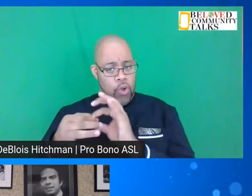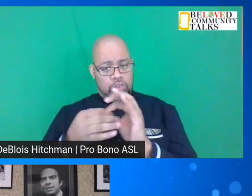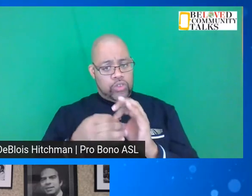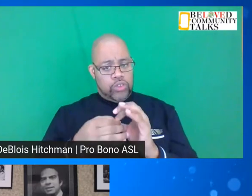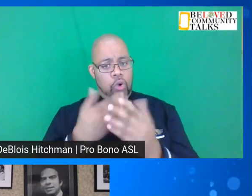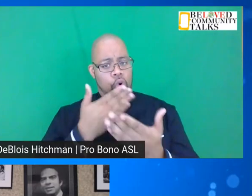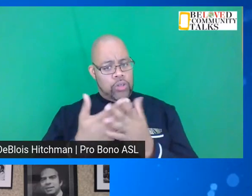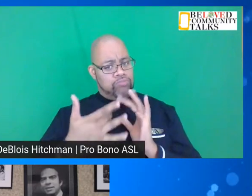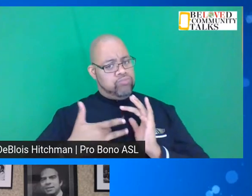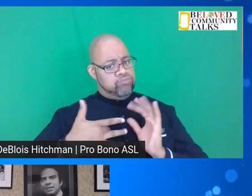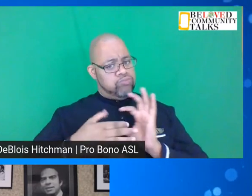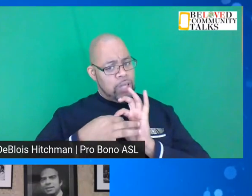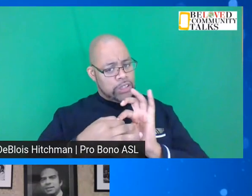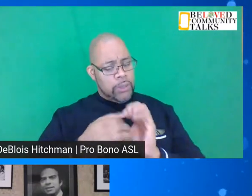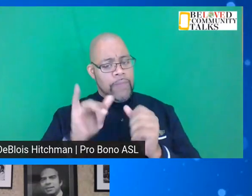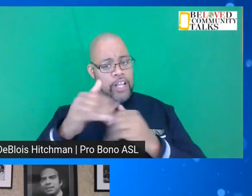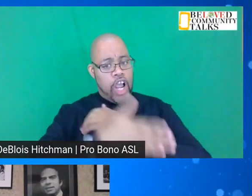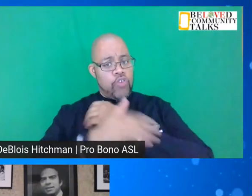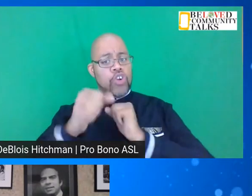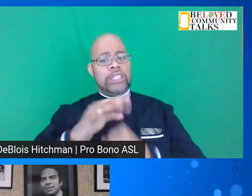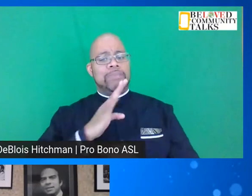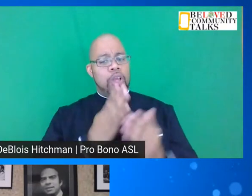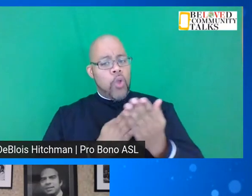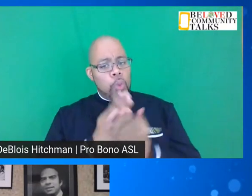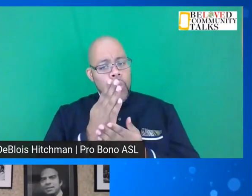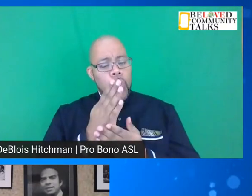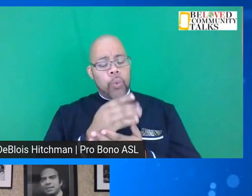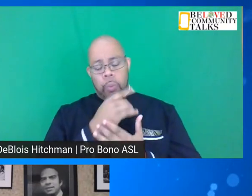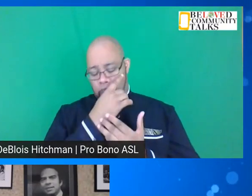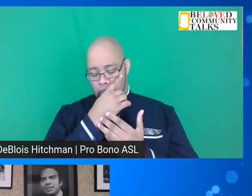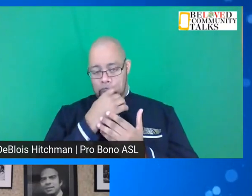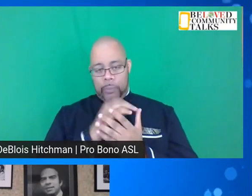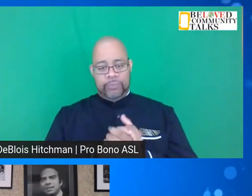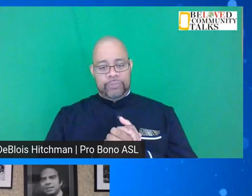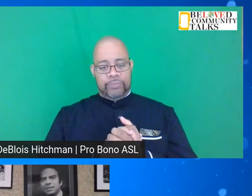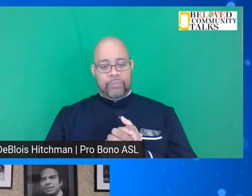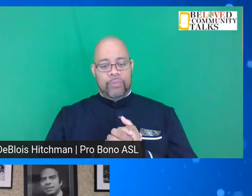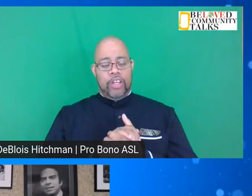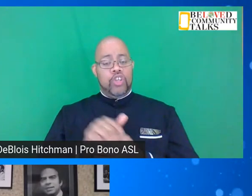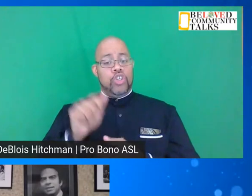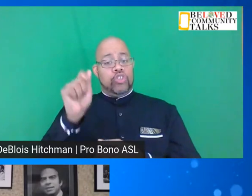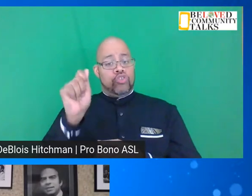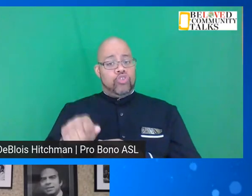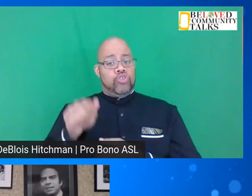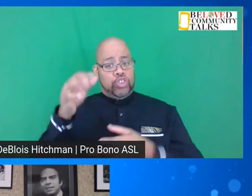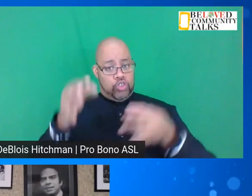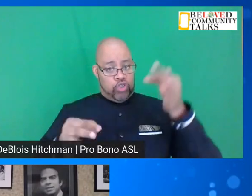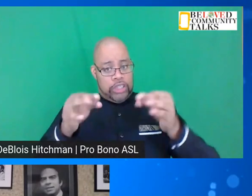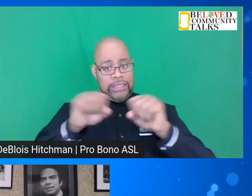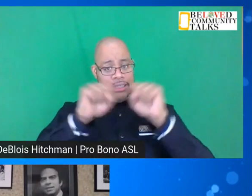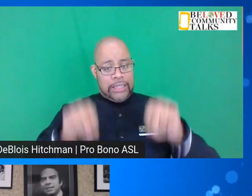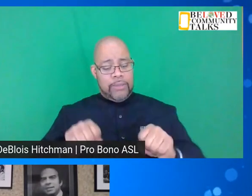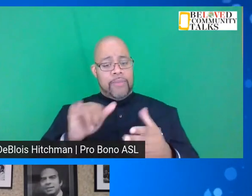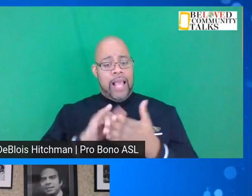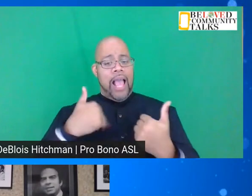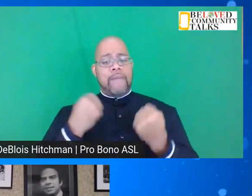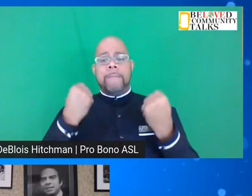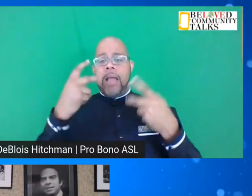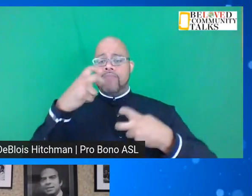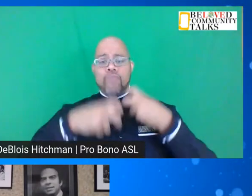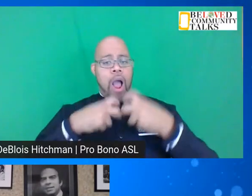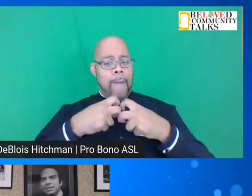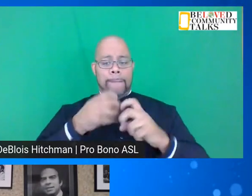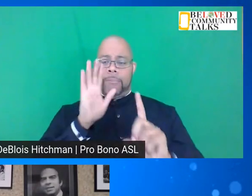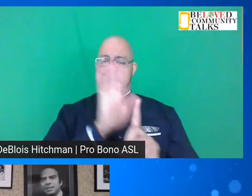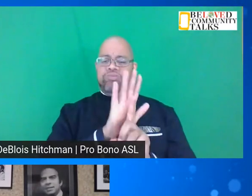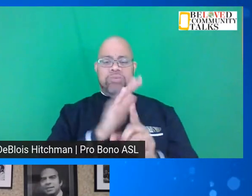this nation that could speak through a judicial system that has many problems in its